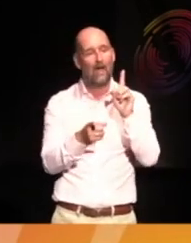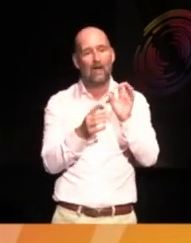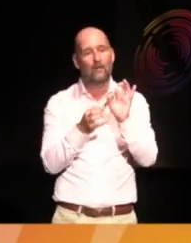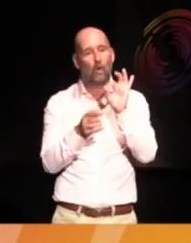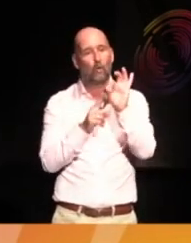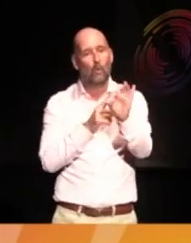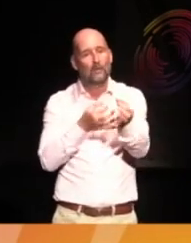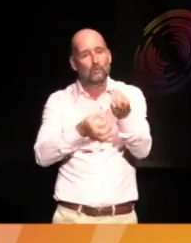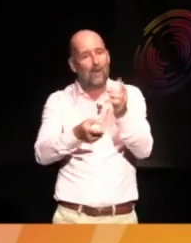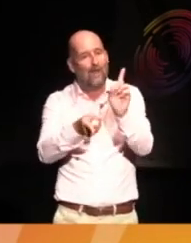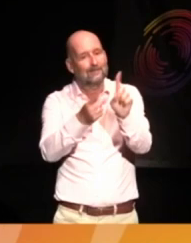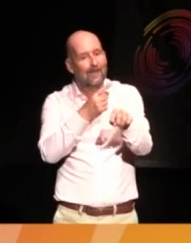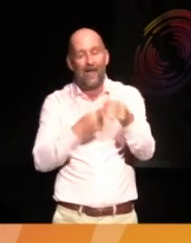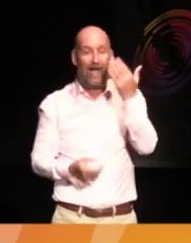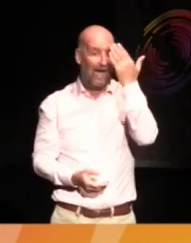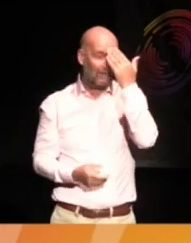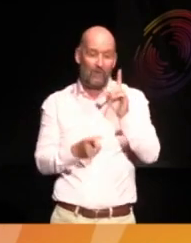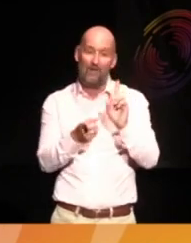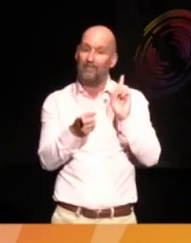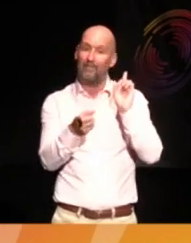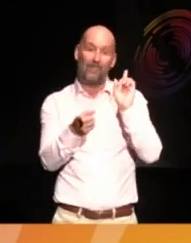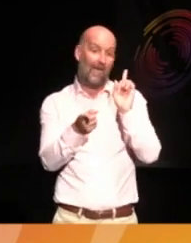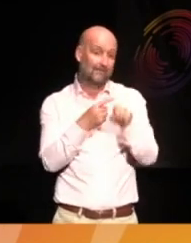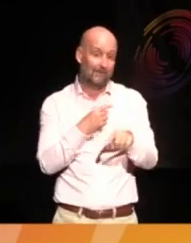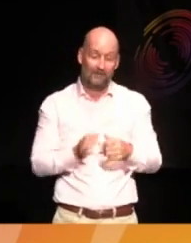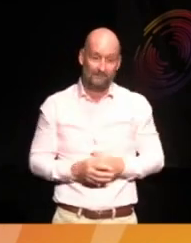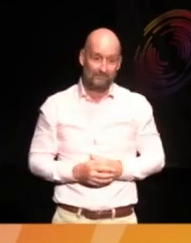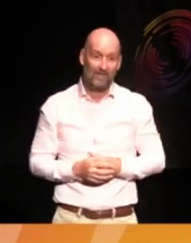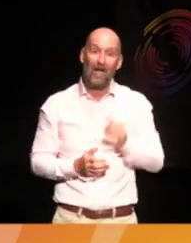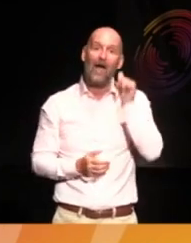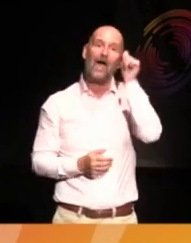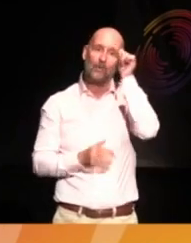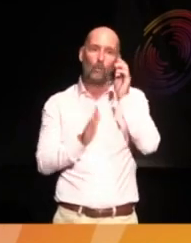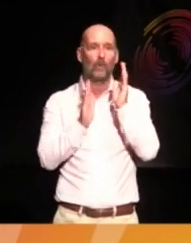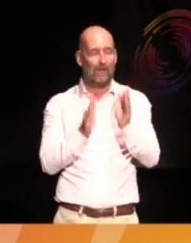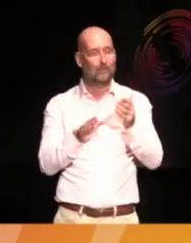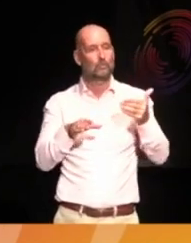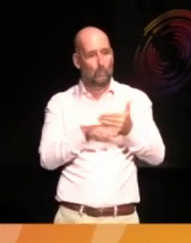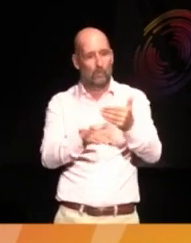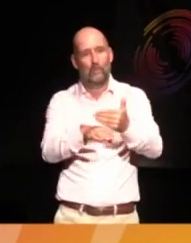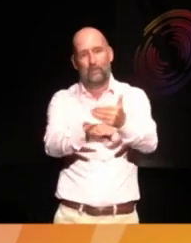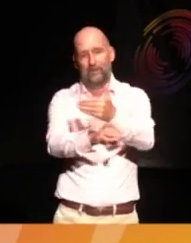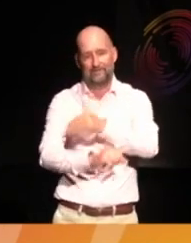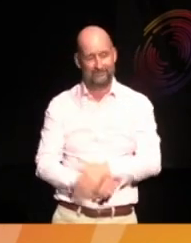question because I don't know the answer. I just know we need to keep doing the work.